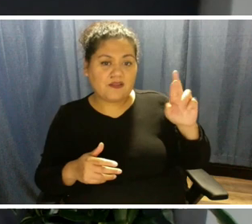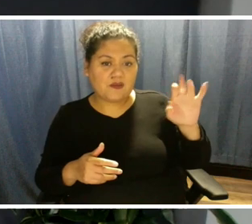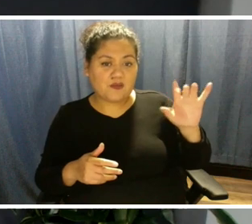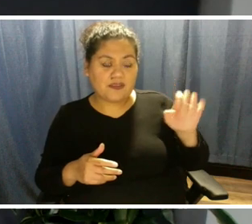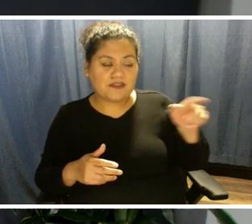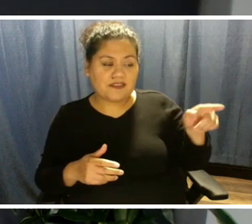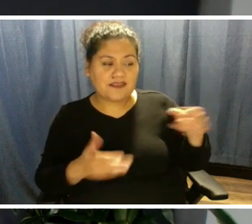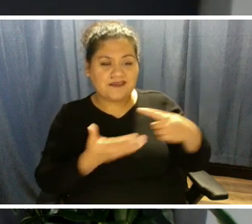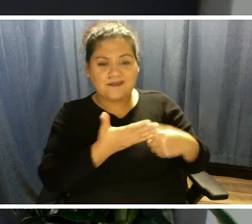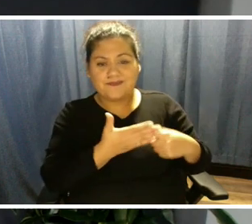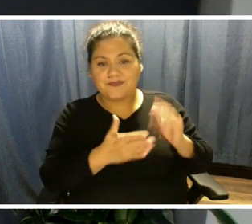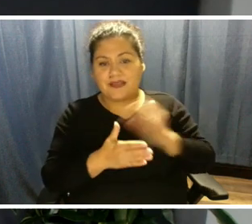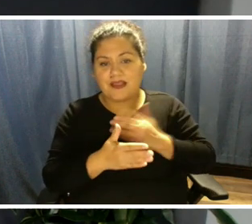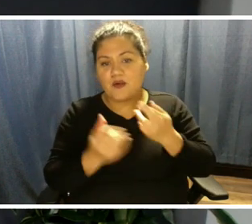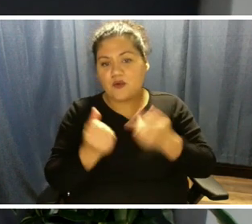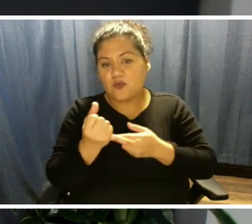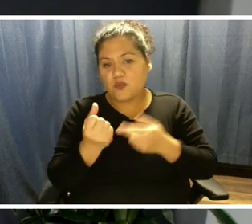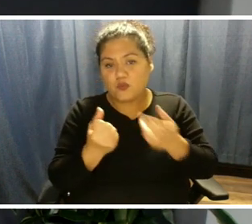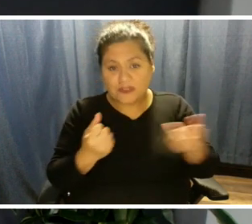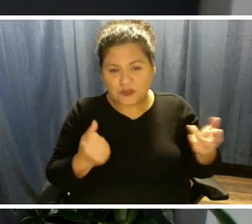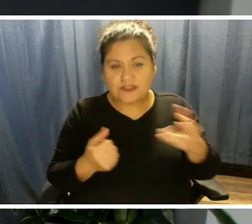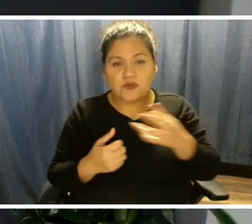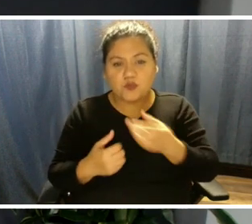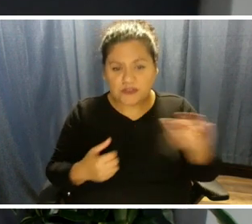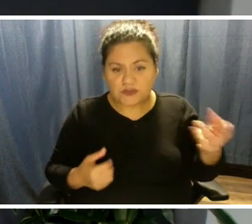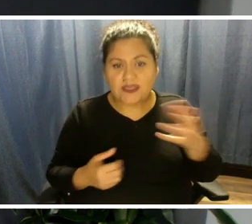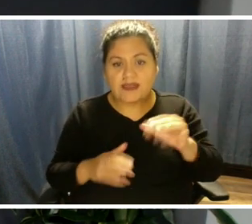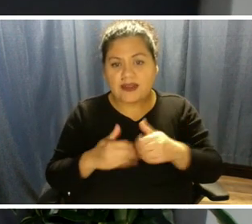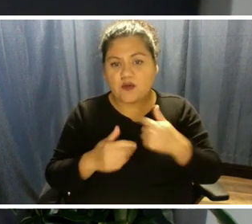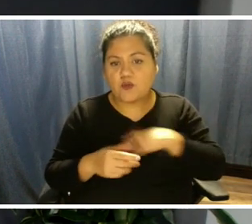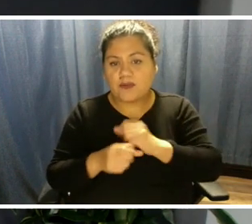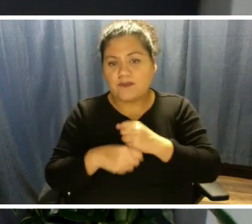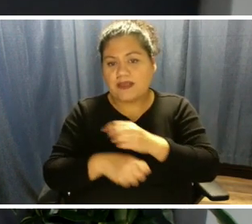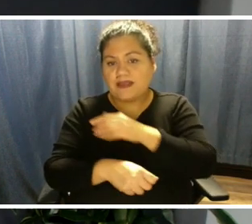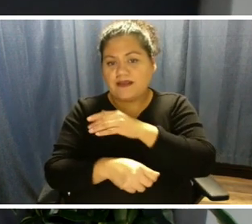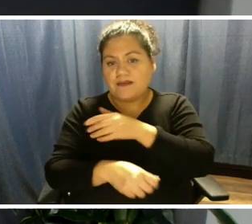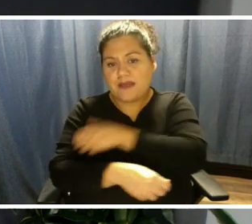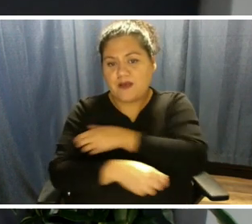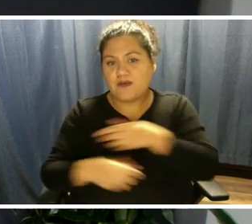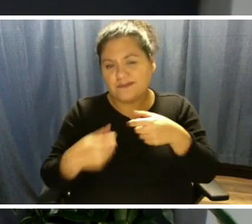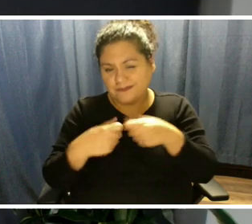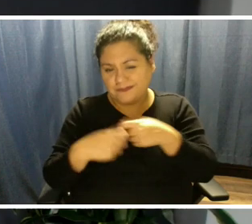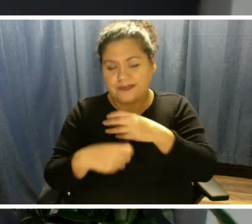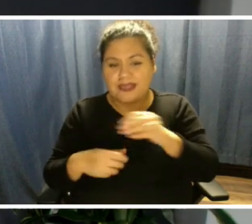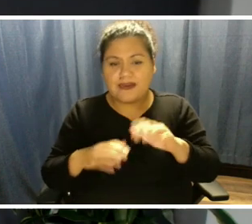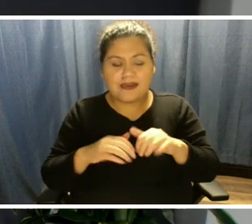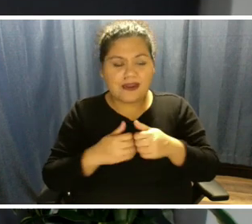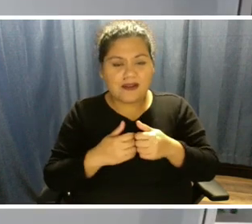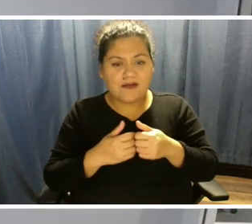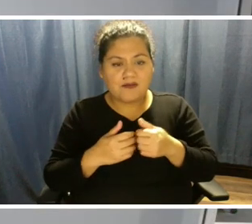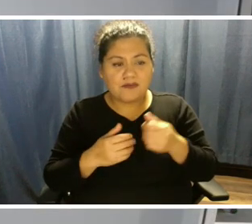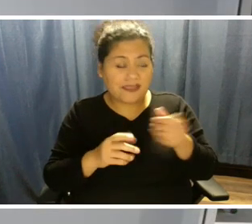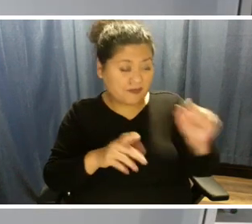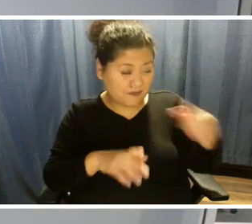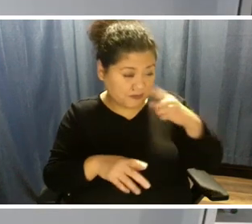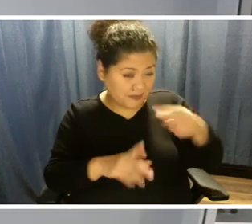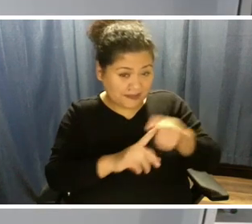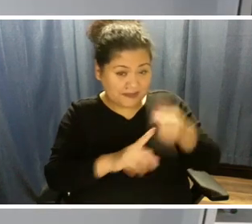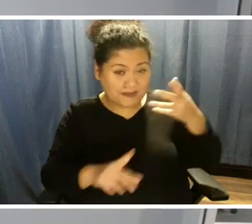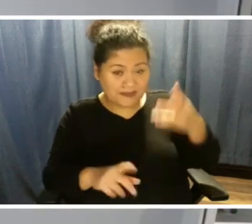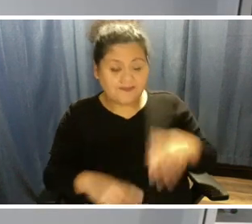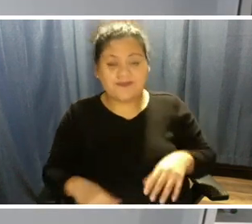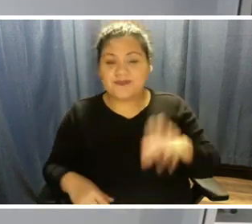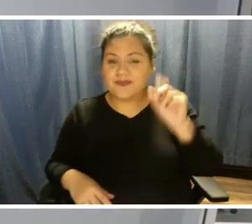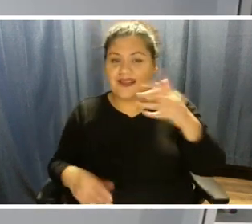our resources and how we make power and want you to go a little bit more in depth with that for everyone on the call. Well, thank you,